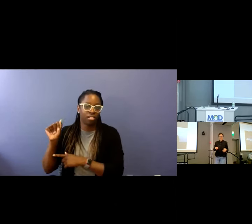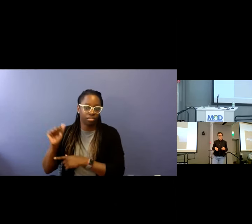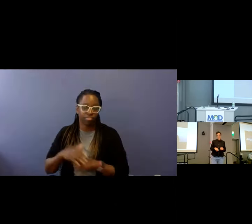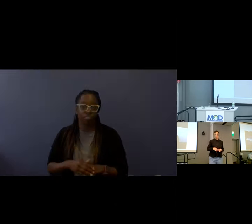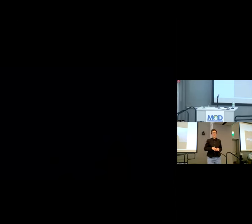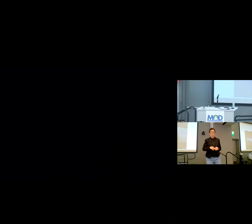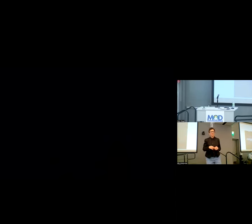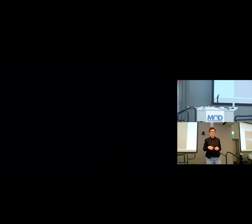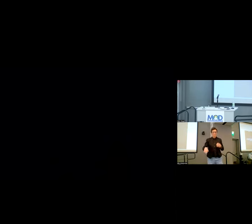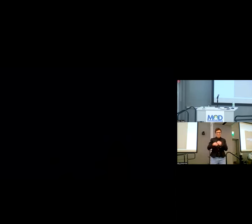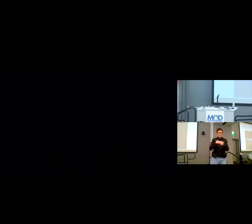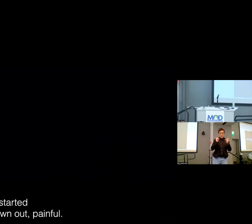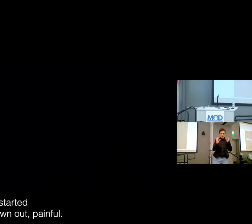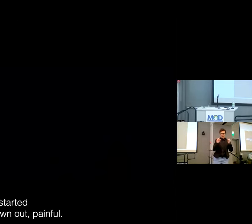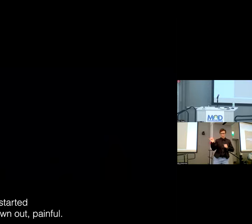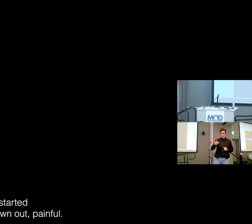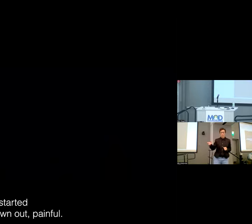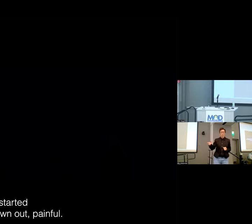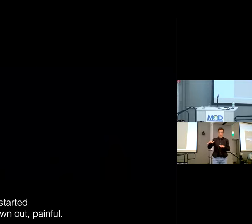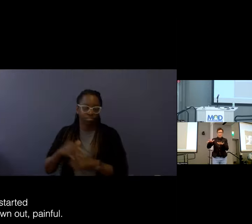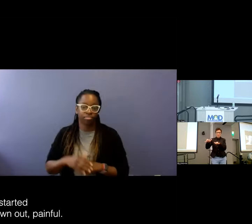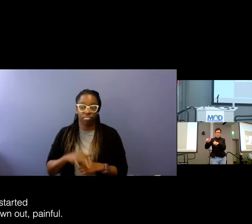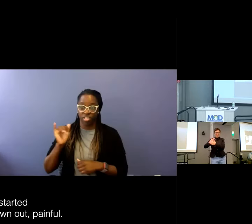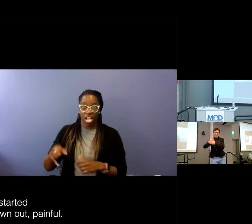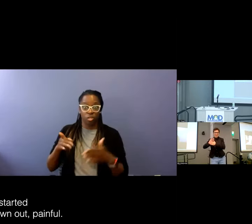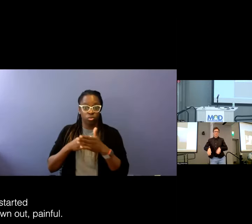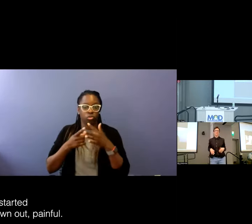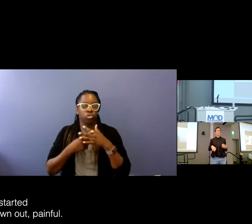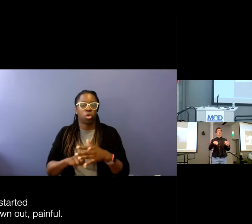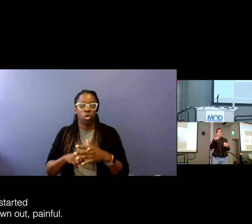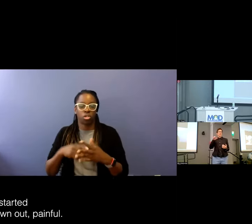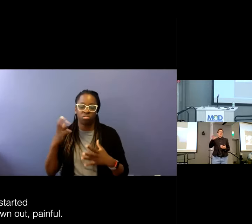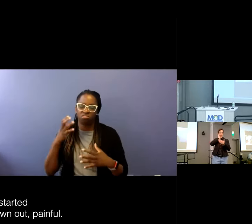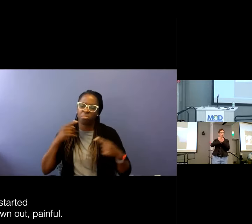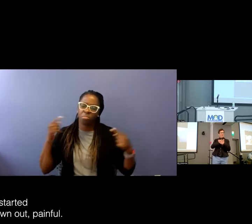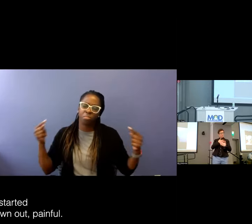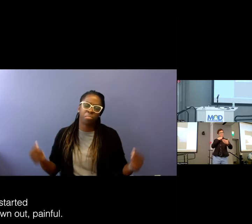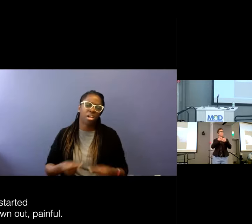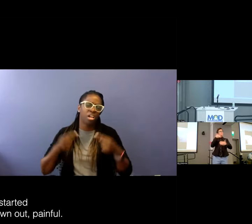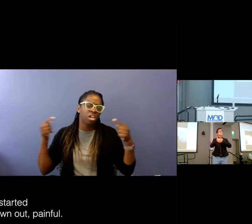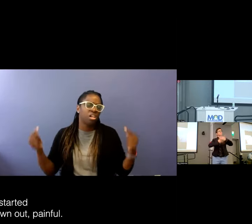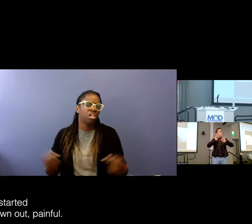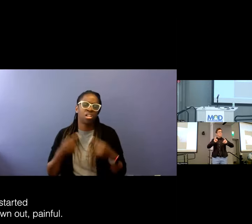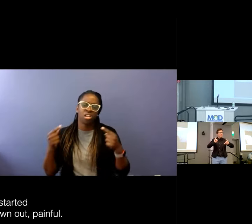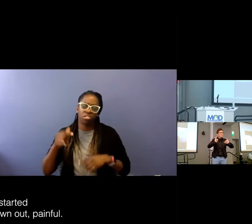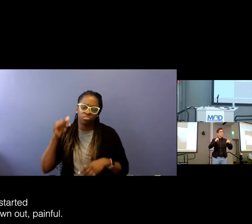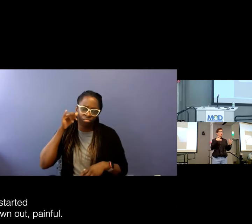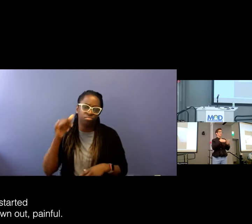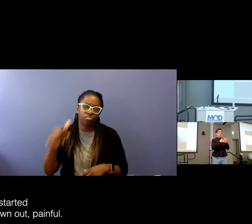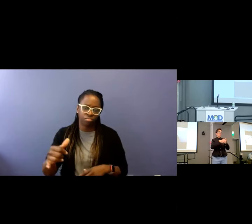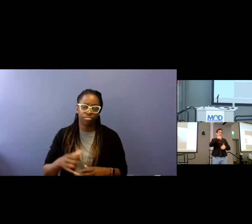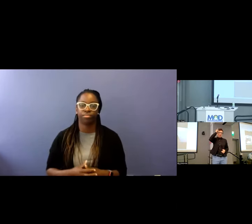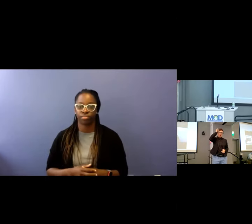town of Spencer for their failure to implement their obligations under the ADA. So the suit started and it was long,